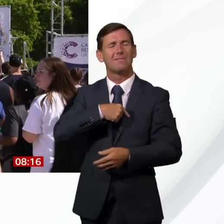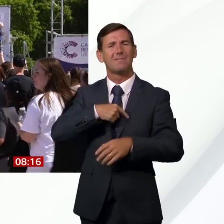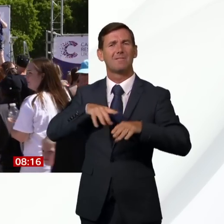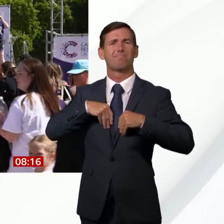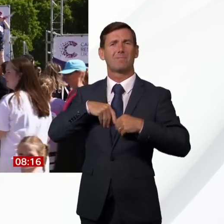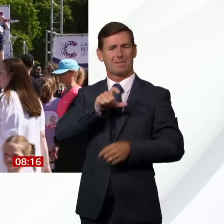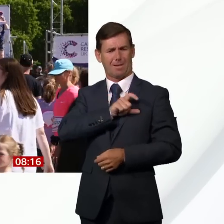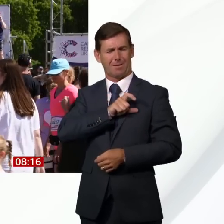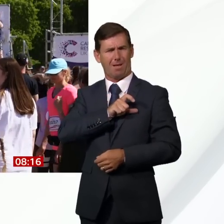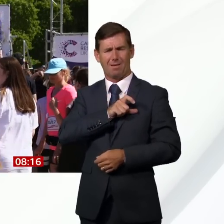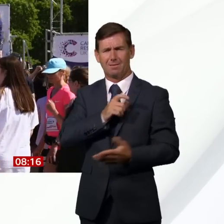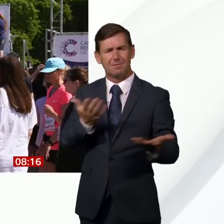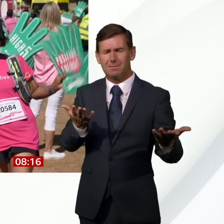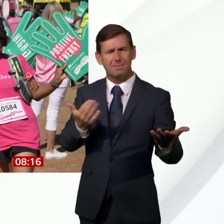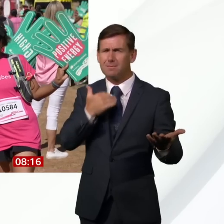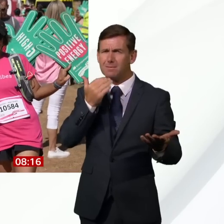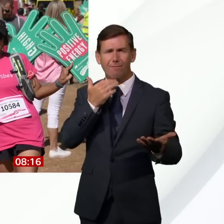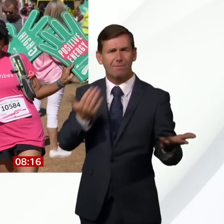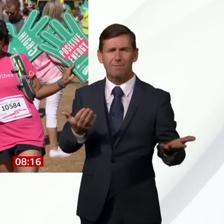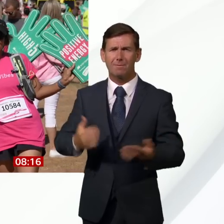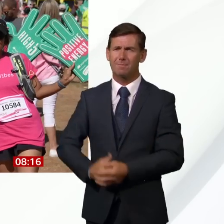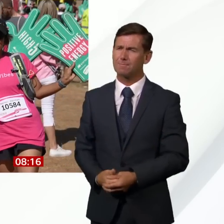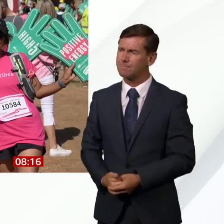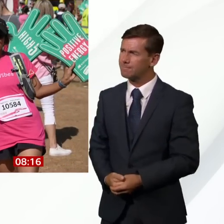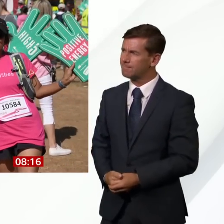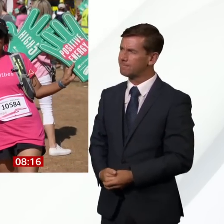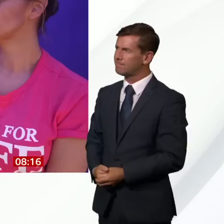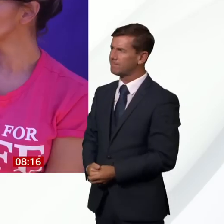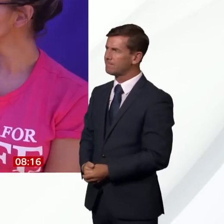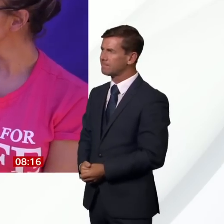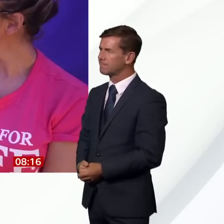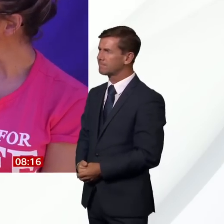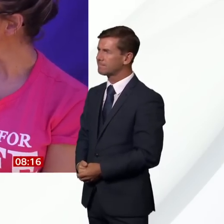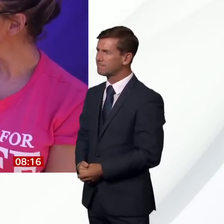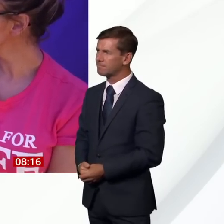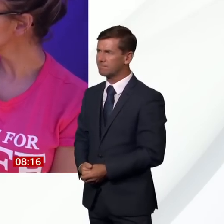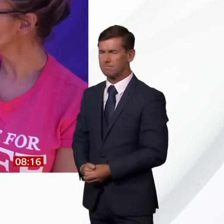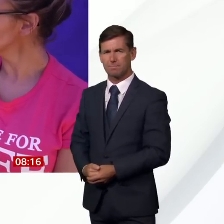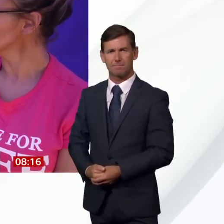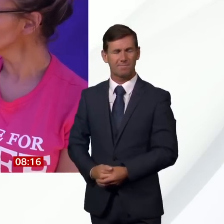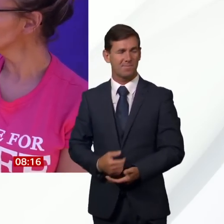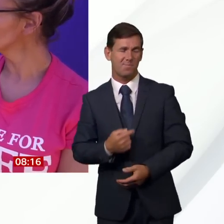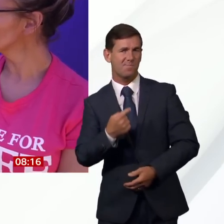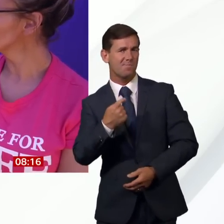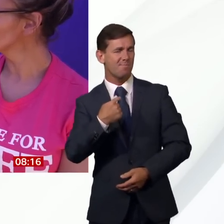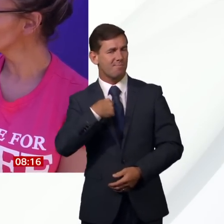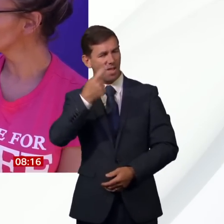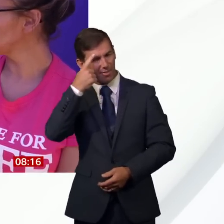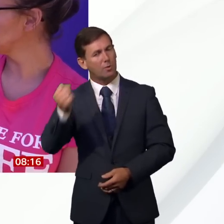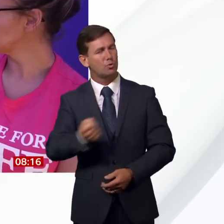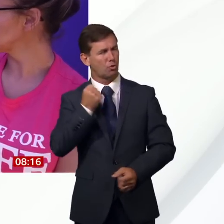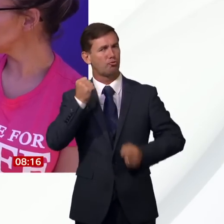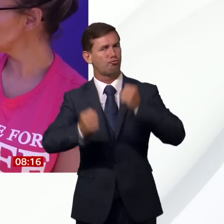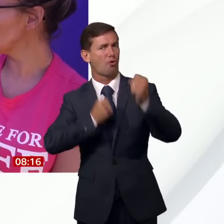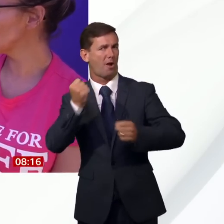I want this all full for Sandy and me right here. I thought we should have run it because it is a race, but these two are like, we need